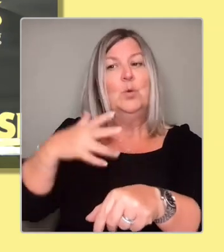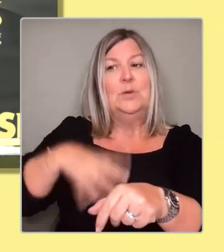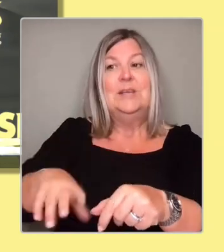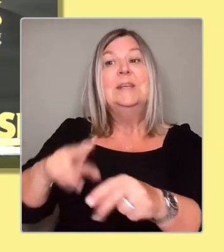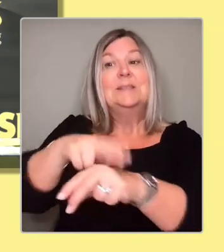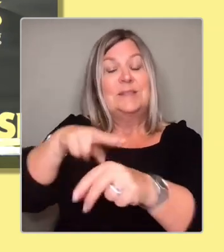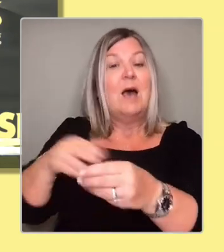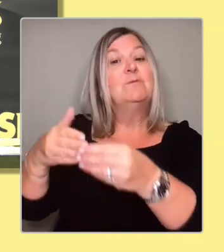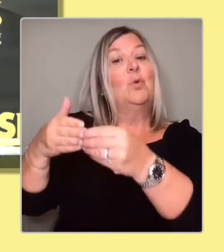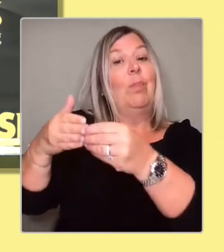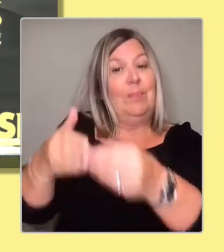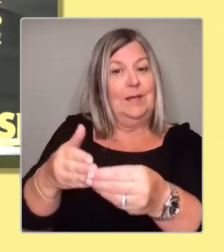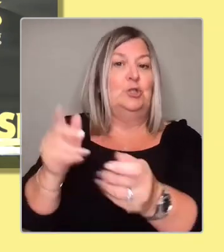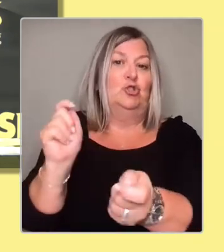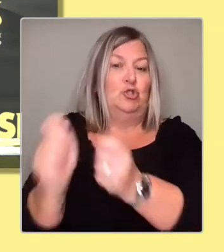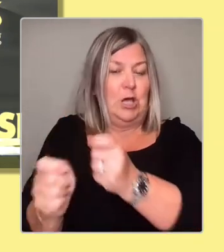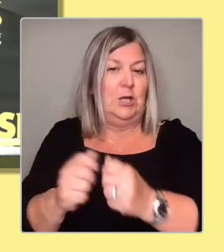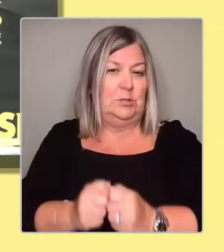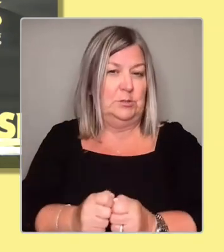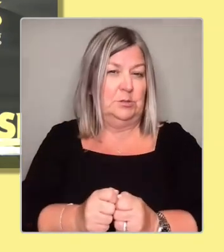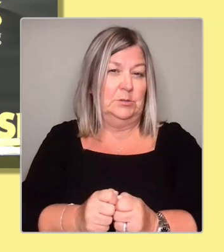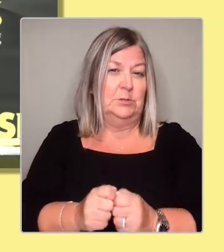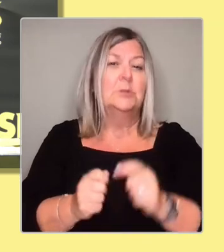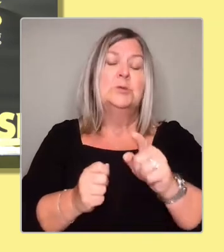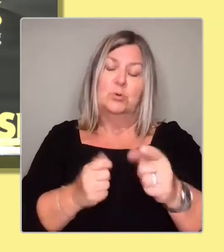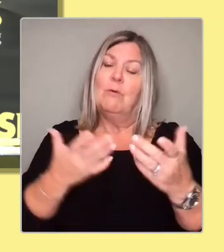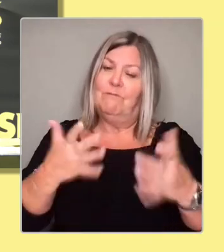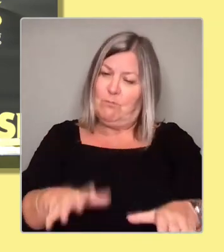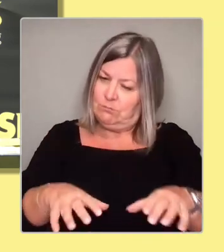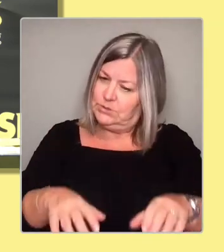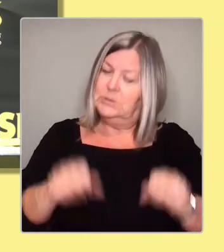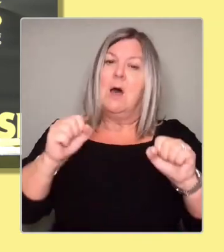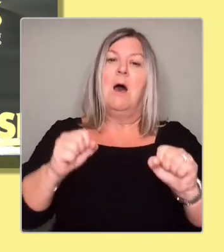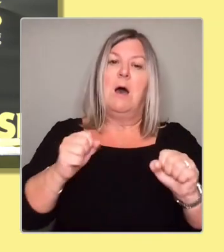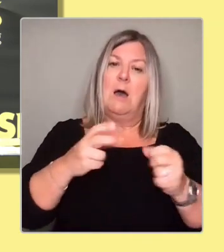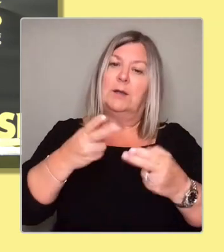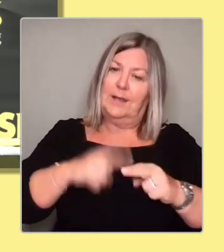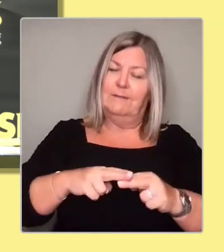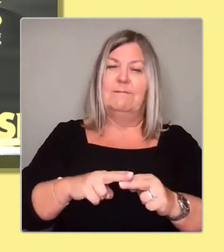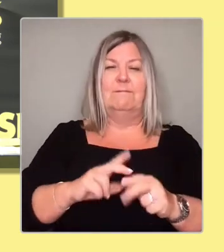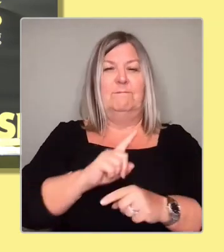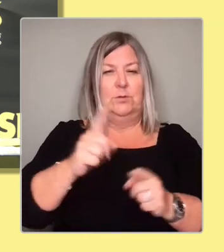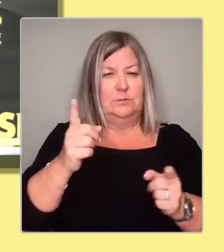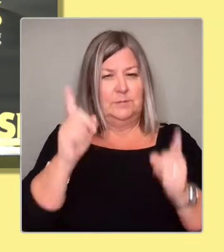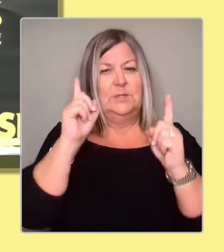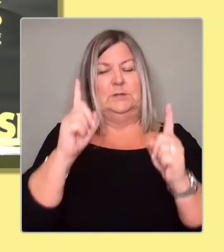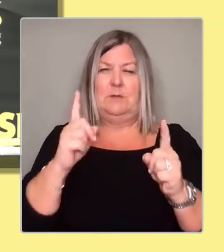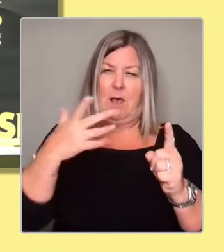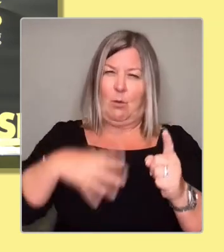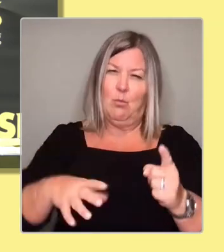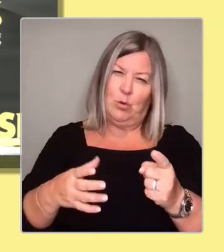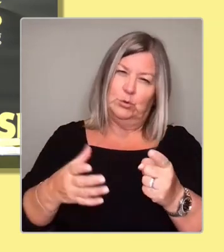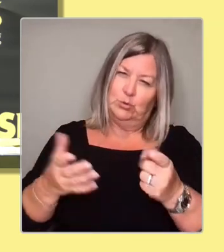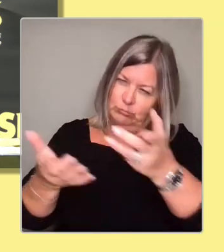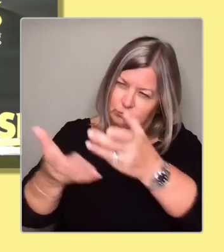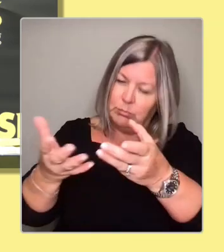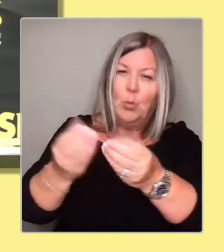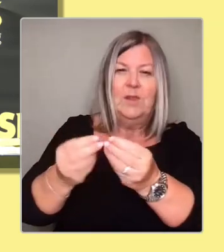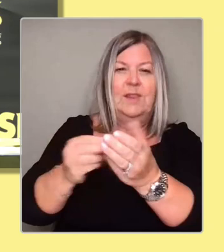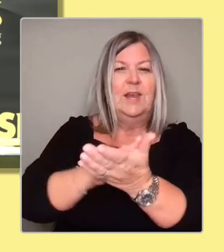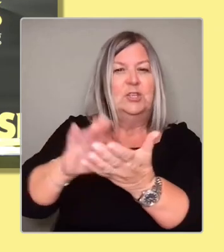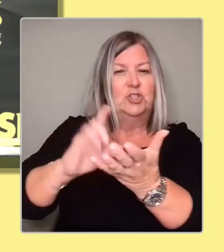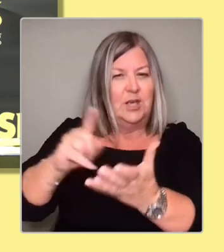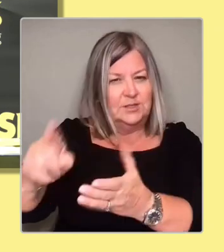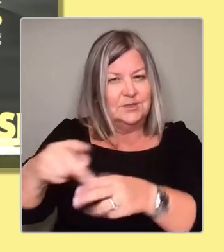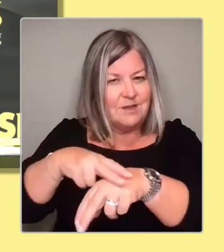days, I want to hear directly from the people in the NHS about how we turn that around. And I also think that we've definitely got capacity